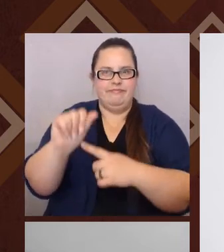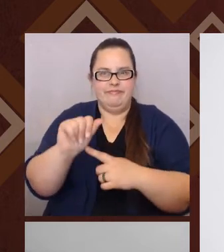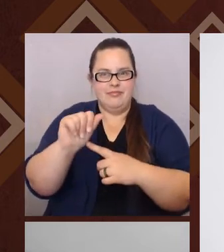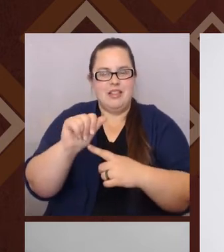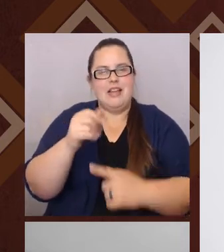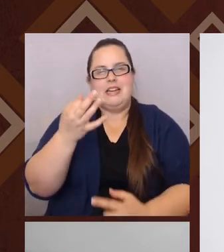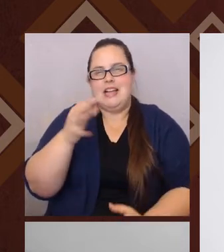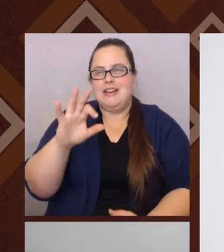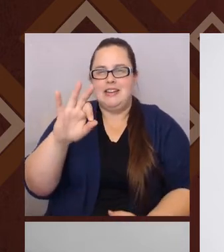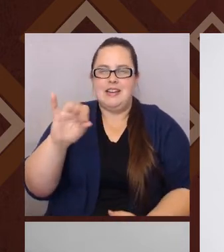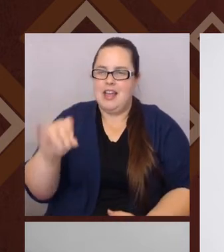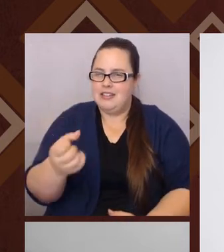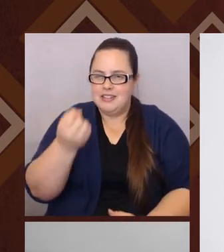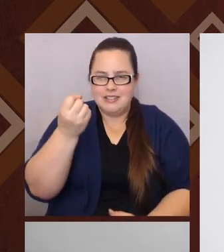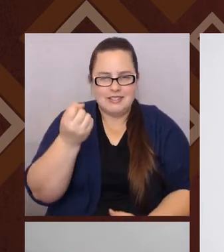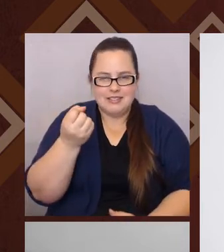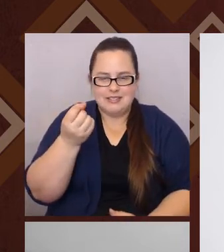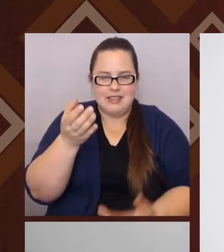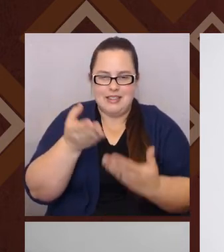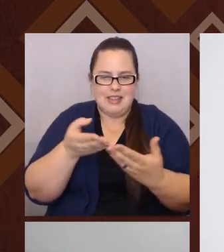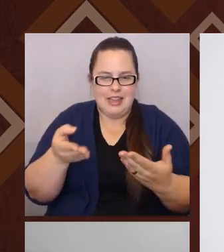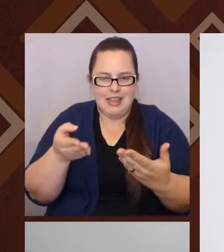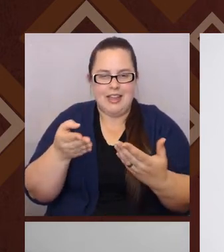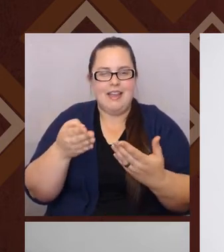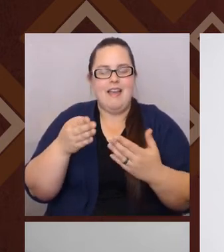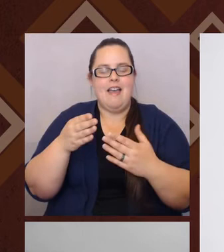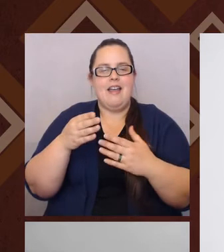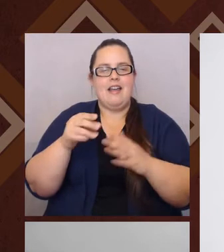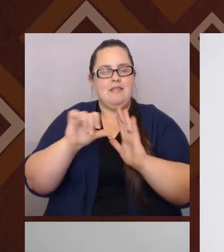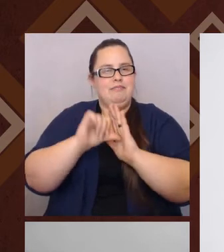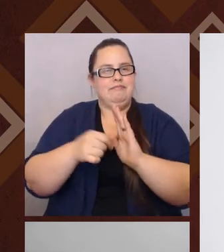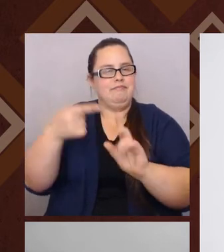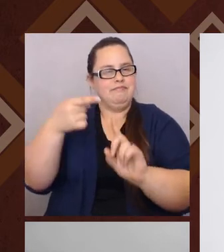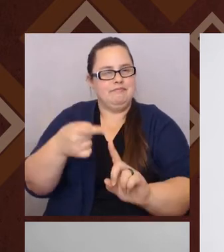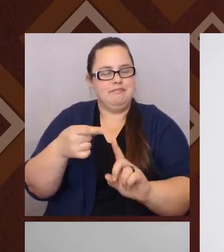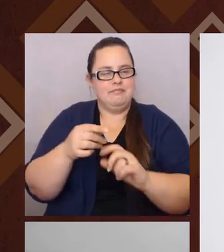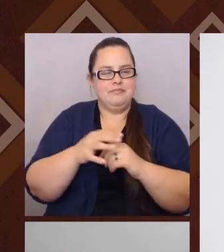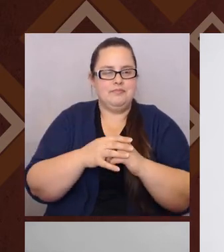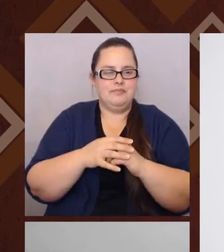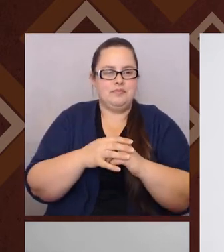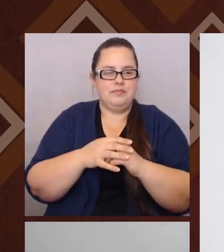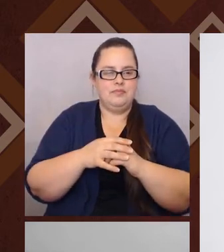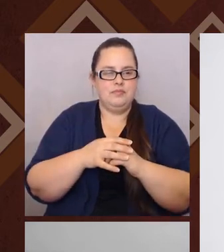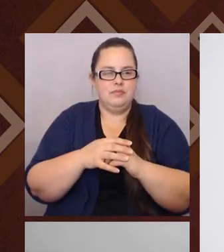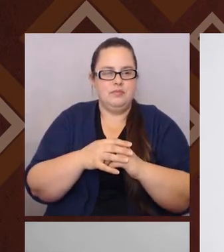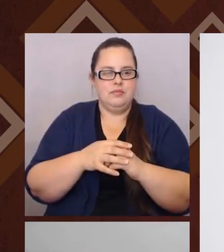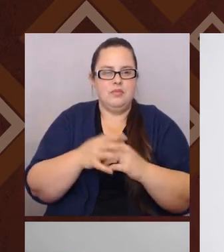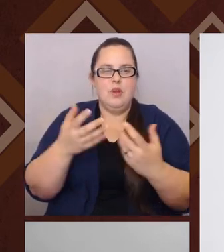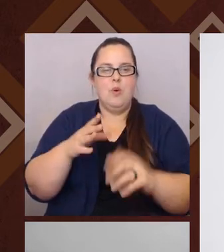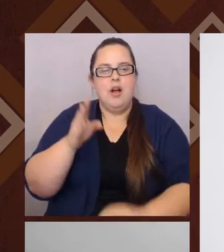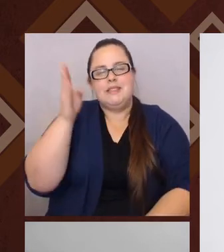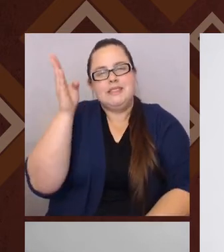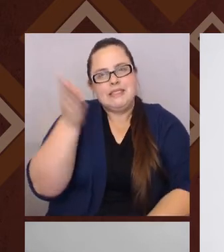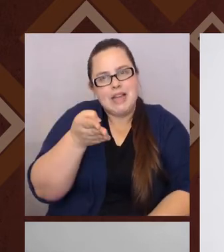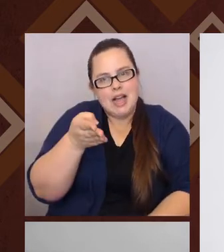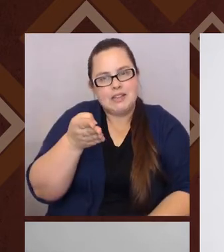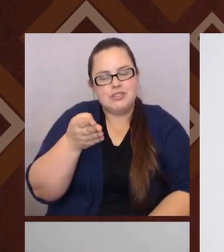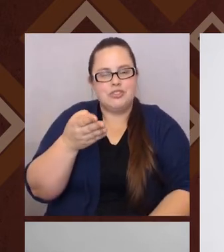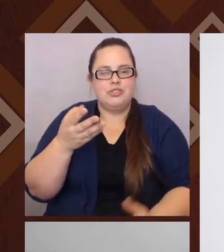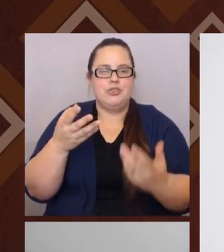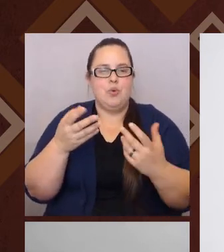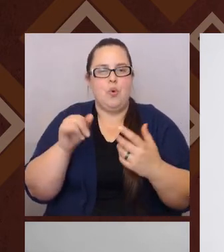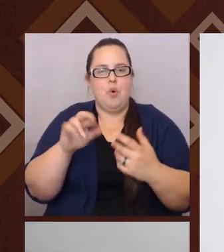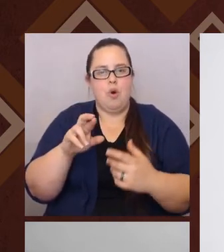1990s thing. And it was really meant to not put a slash, I guess, or to not write out